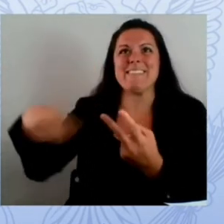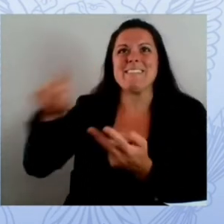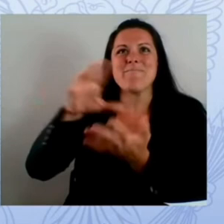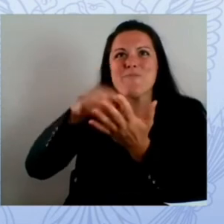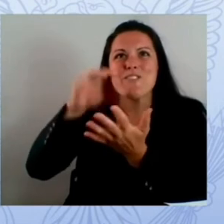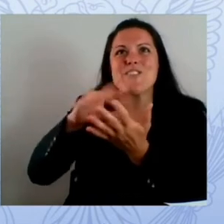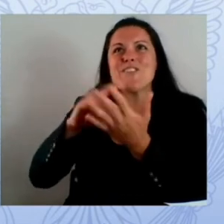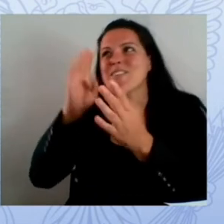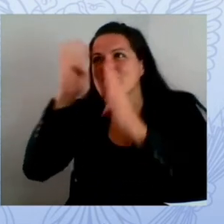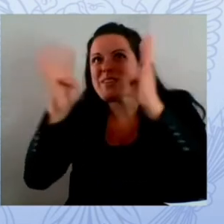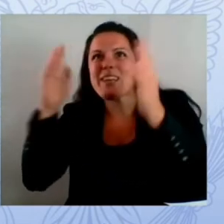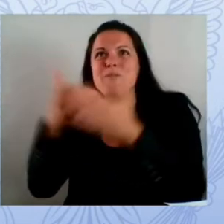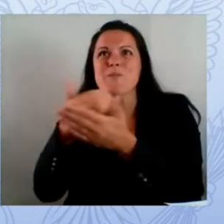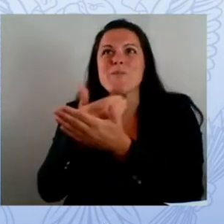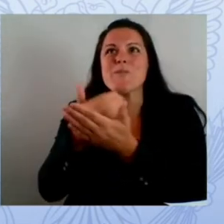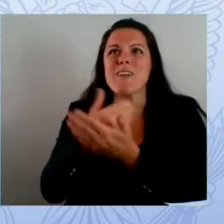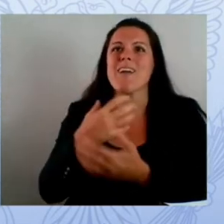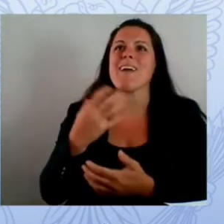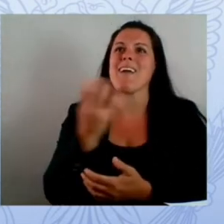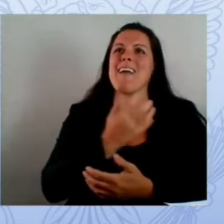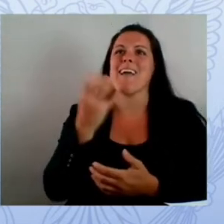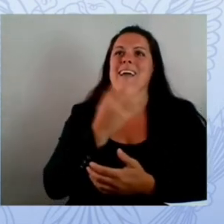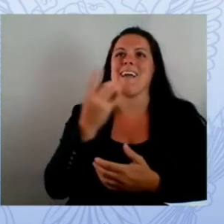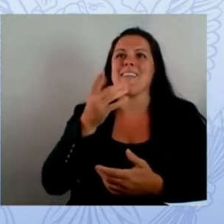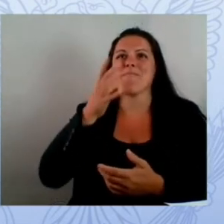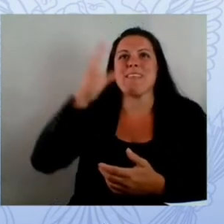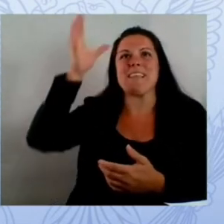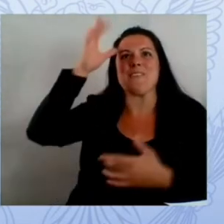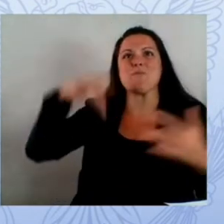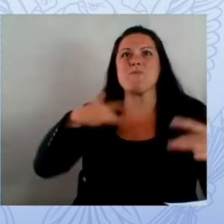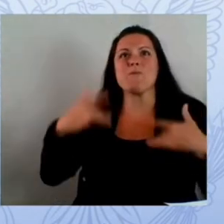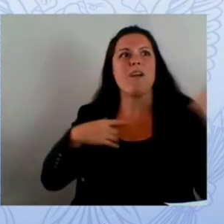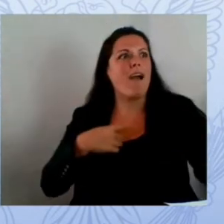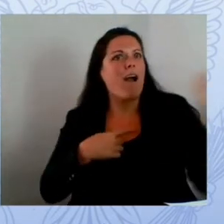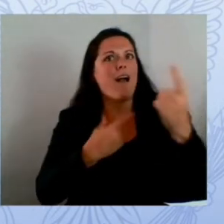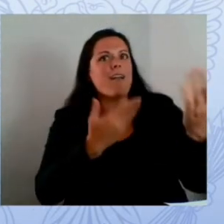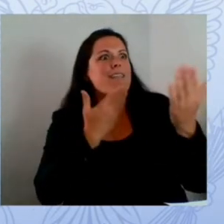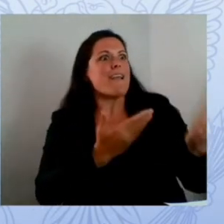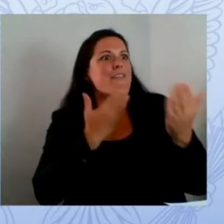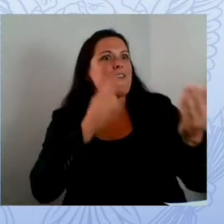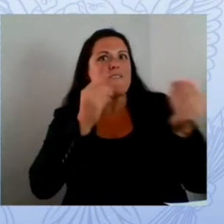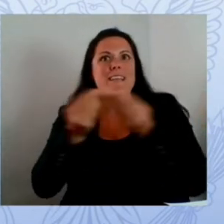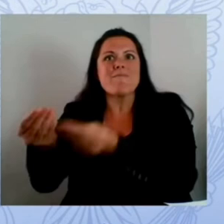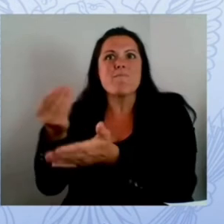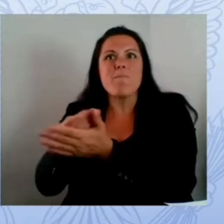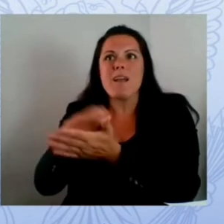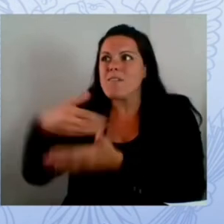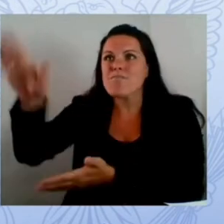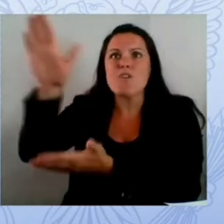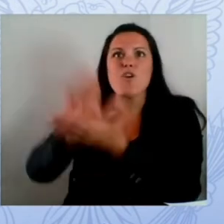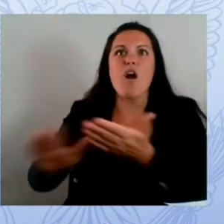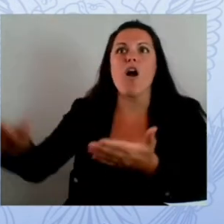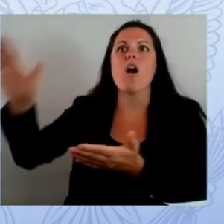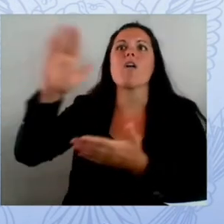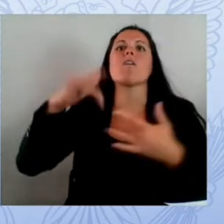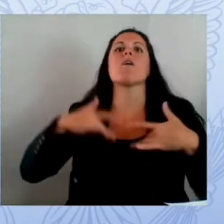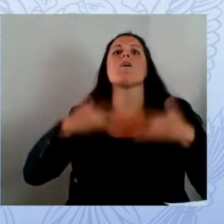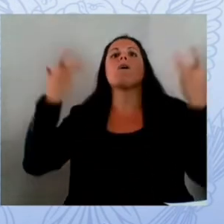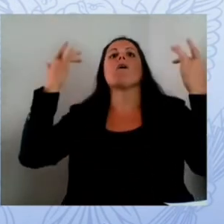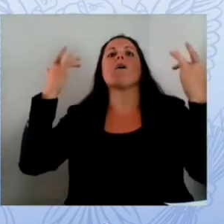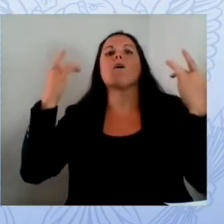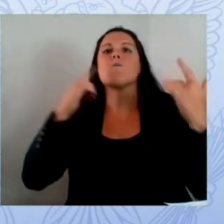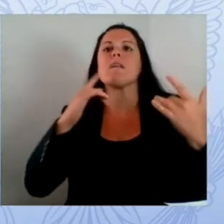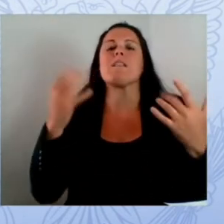the difference in them being able to send their daughter to school and her continue her college education we've also aligned